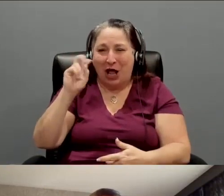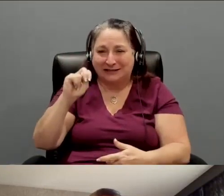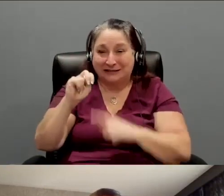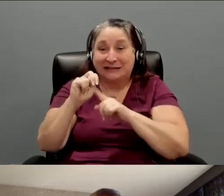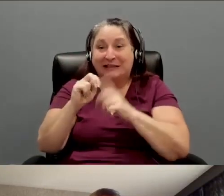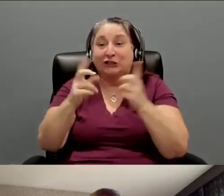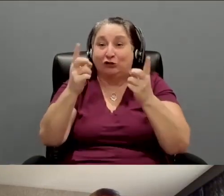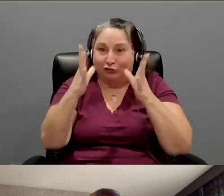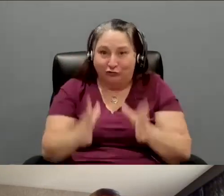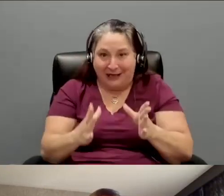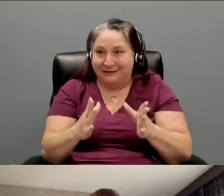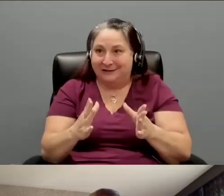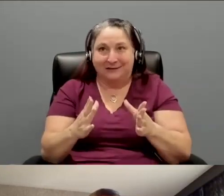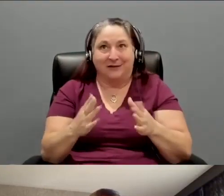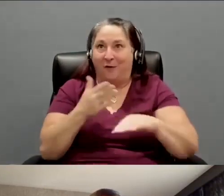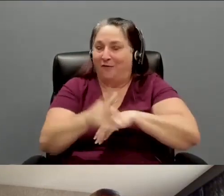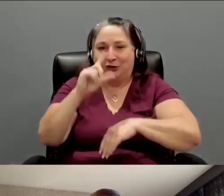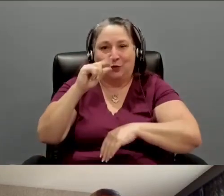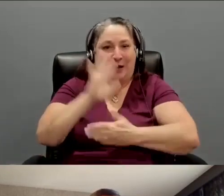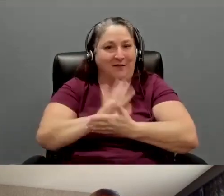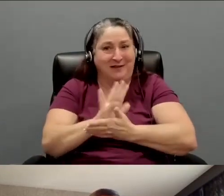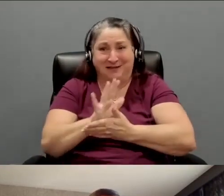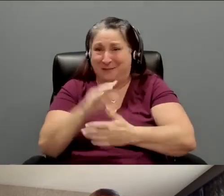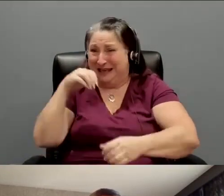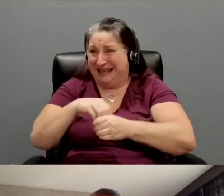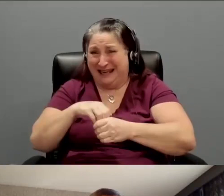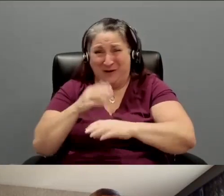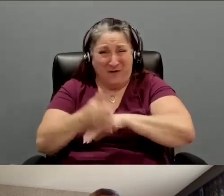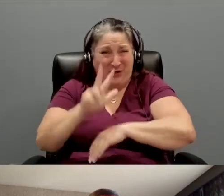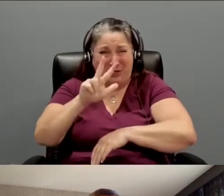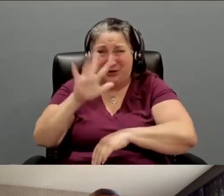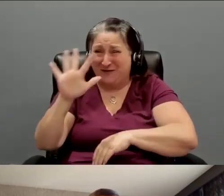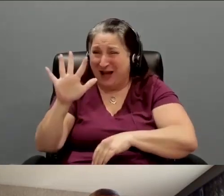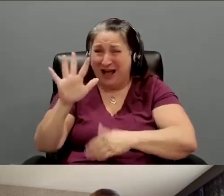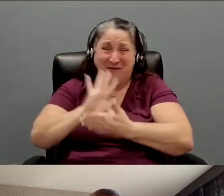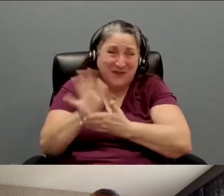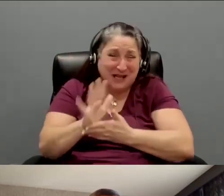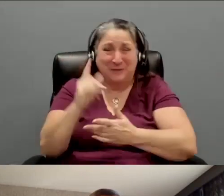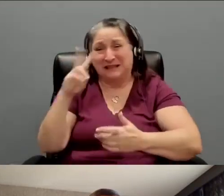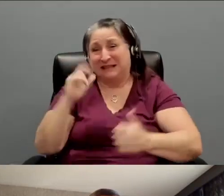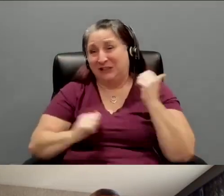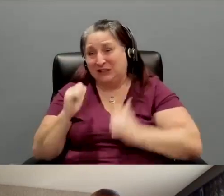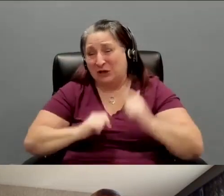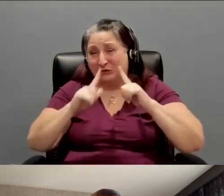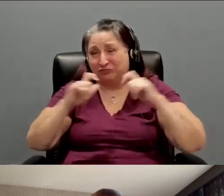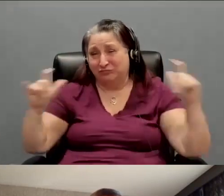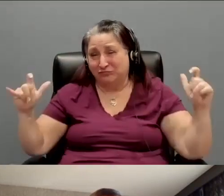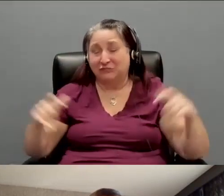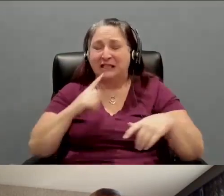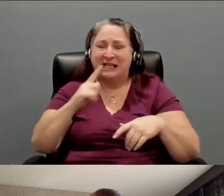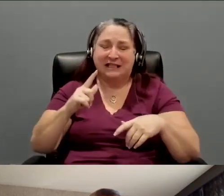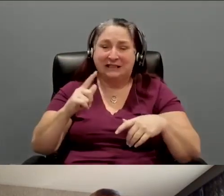acting. He's directed over 20 films and appeared in 35 films and TV shows. He's a